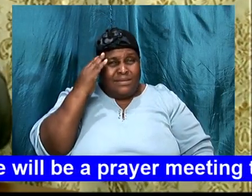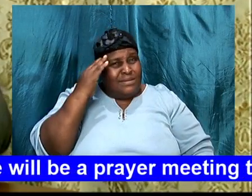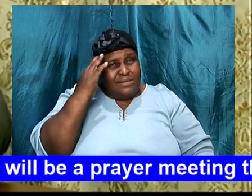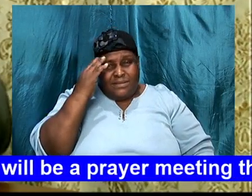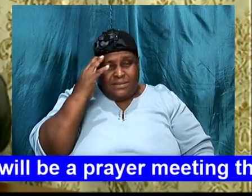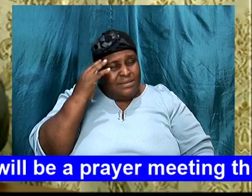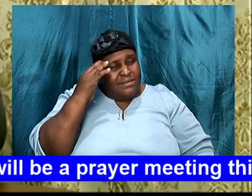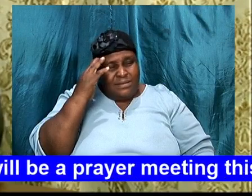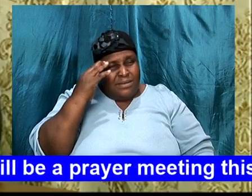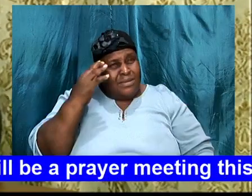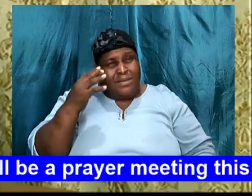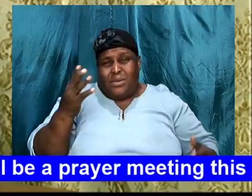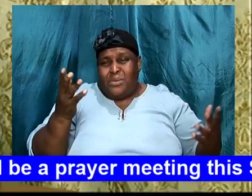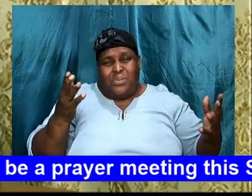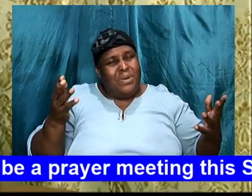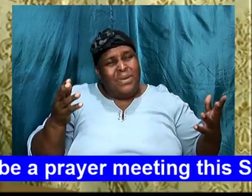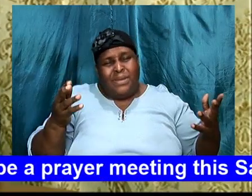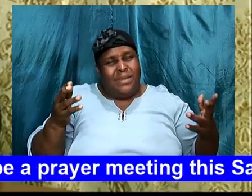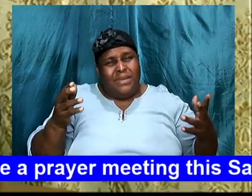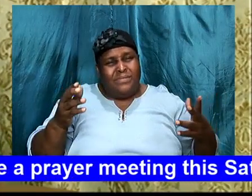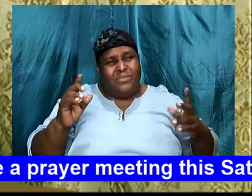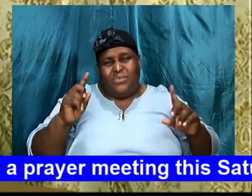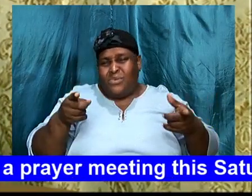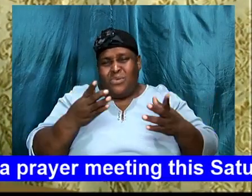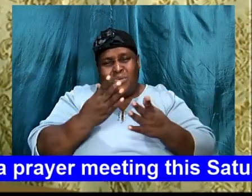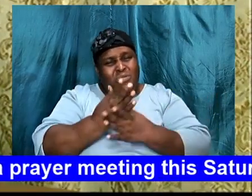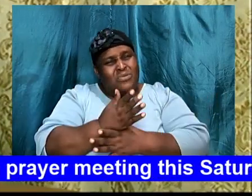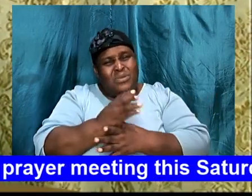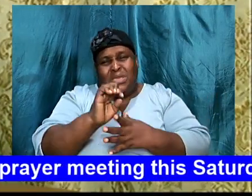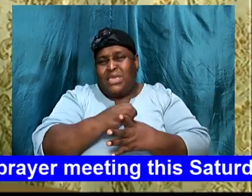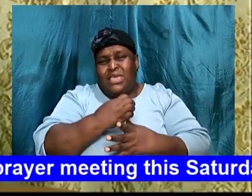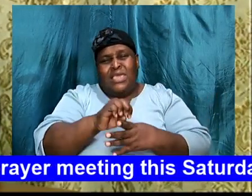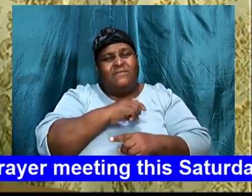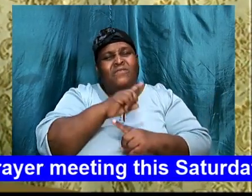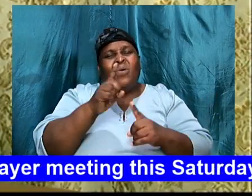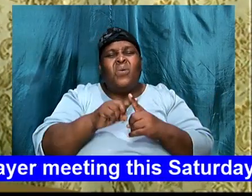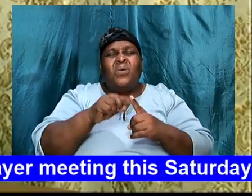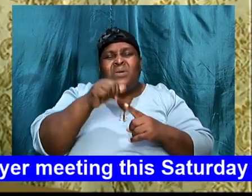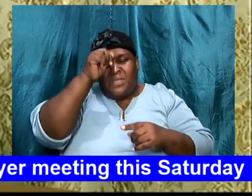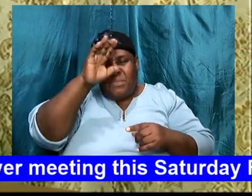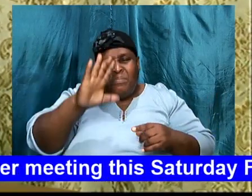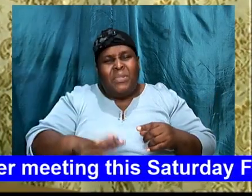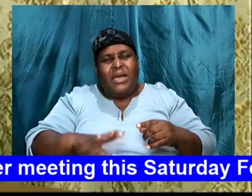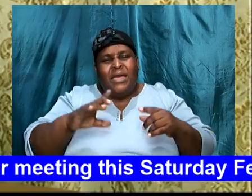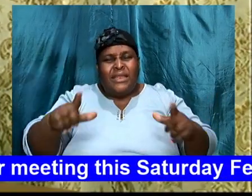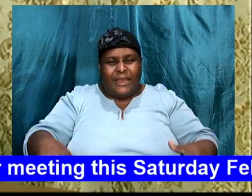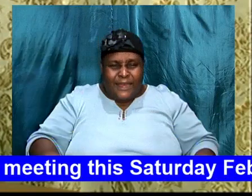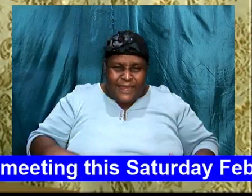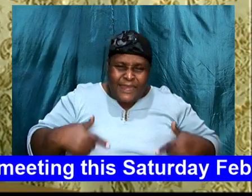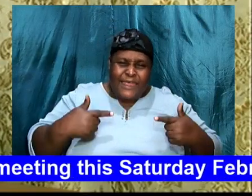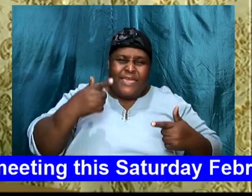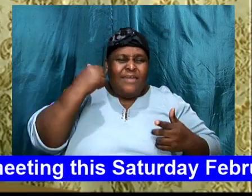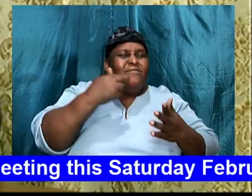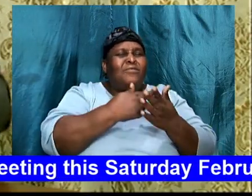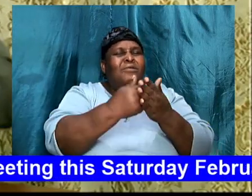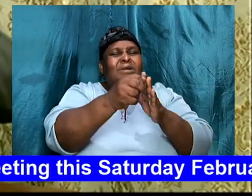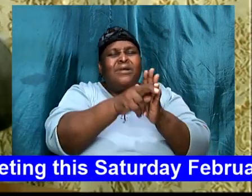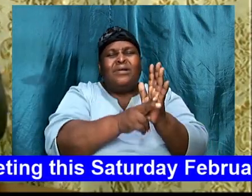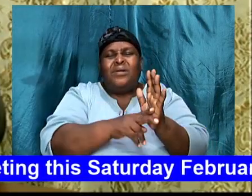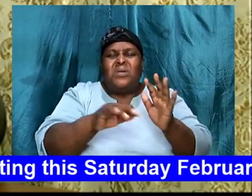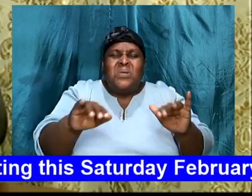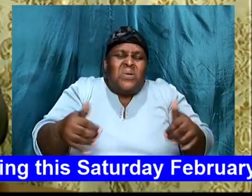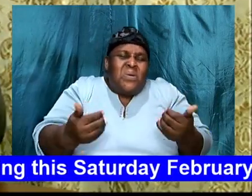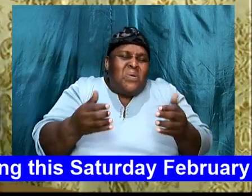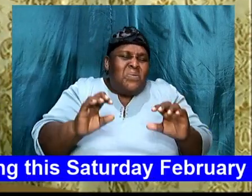this? Even when the man, stand up, for righteousness. And say, how can I do this thing, and sin against God? You